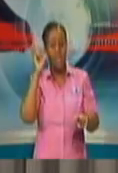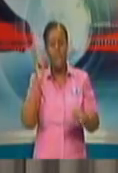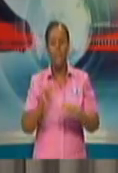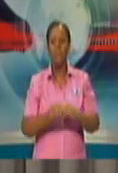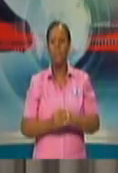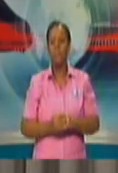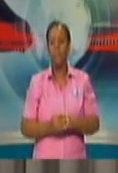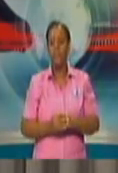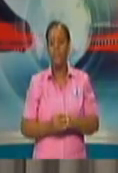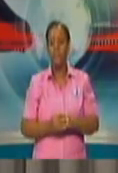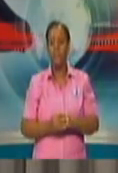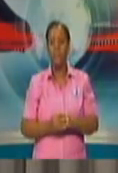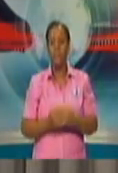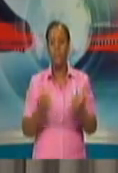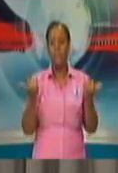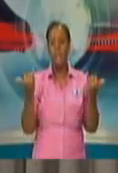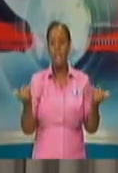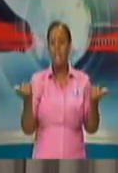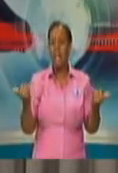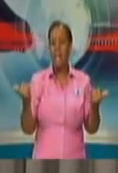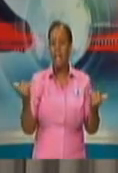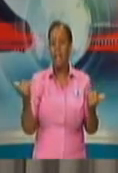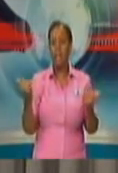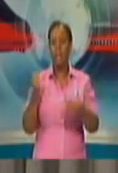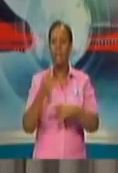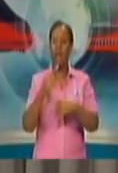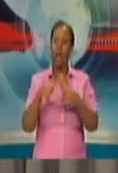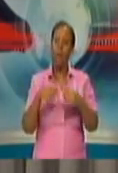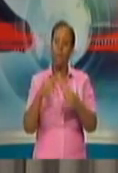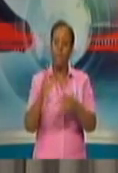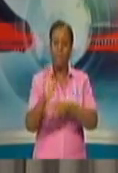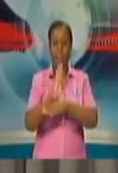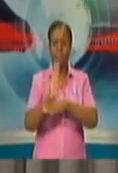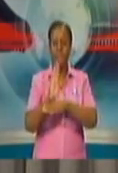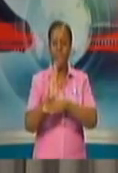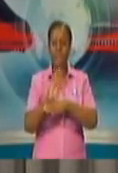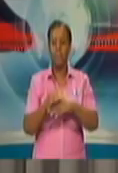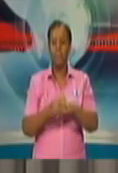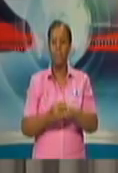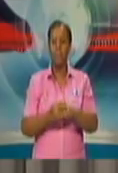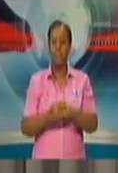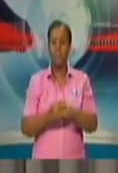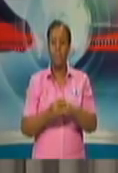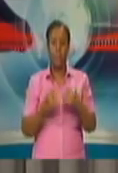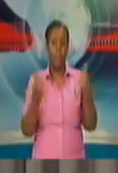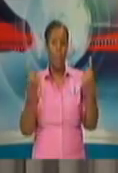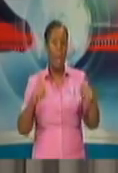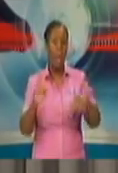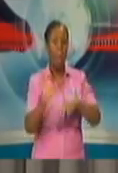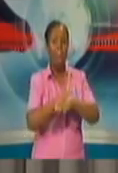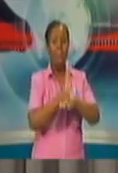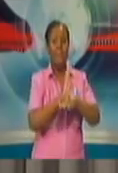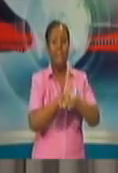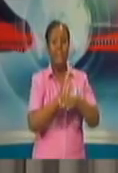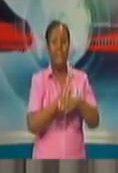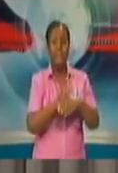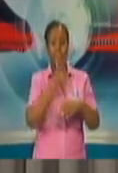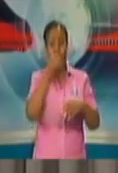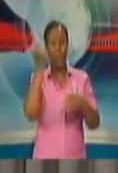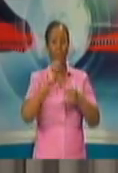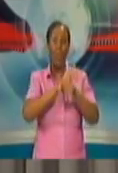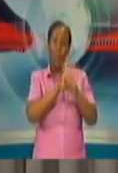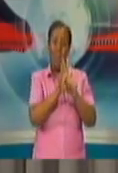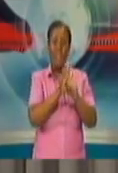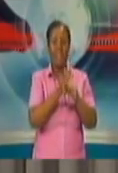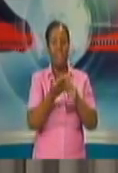speak a bit from the business perspective as to where we are with this virus. I bring you back to Saturday, 9th of